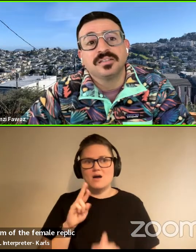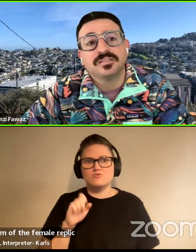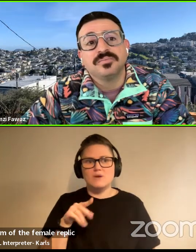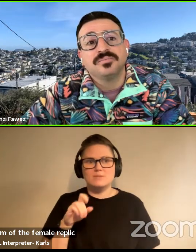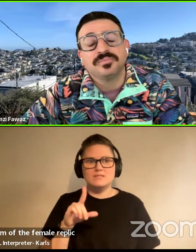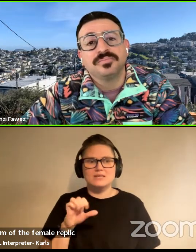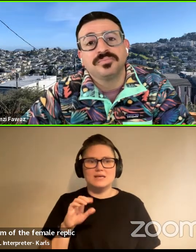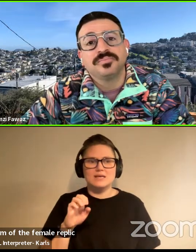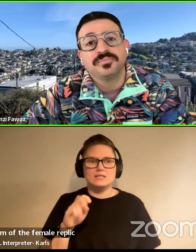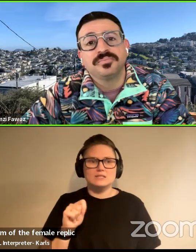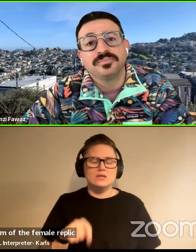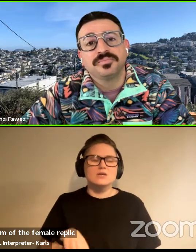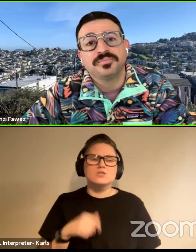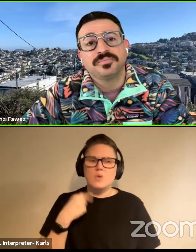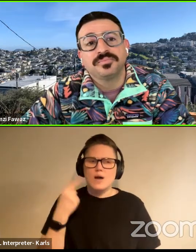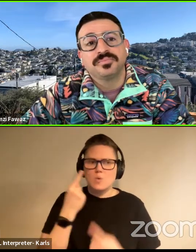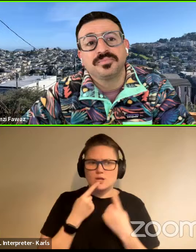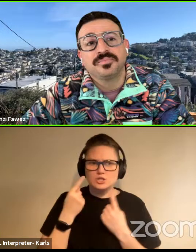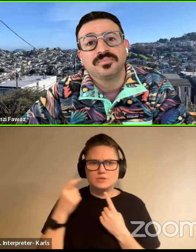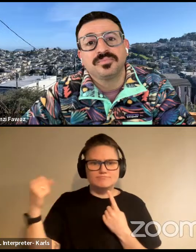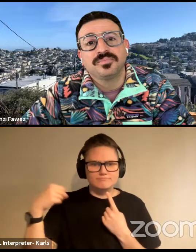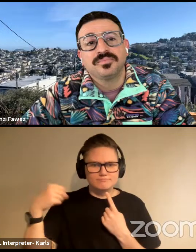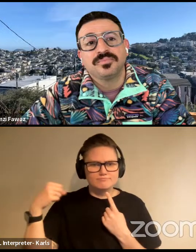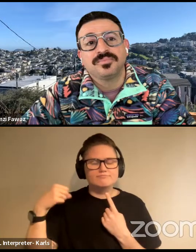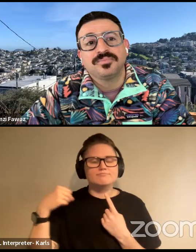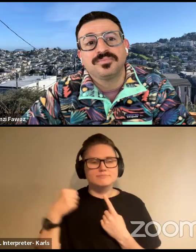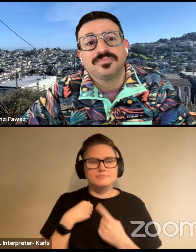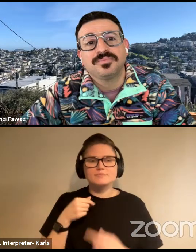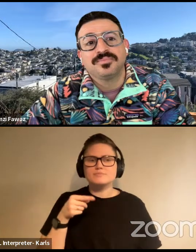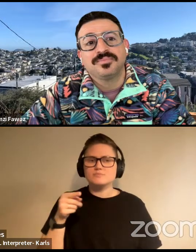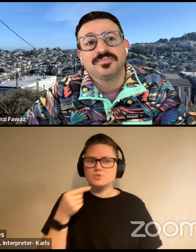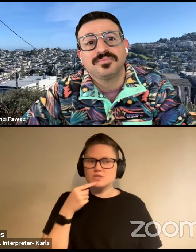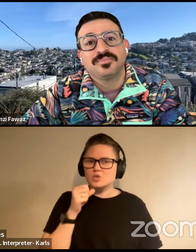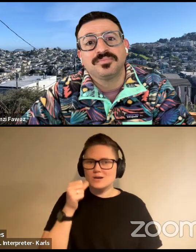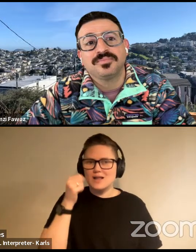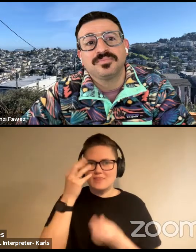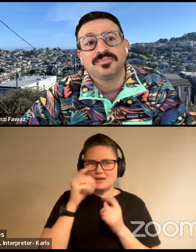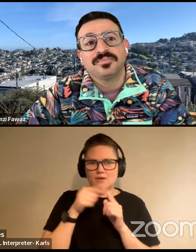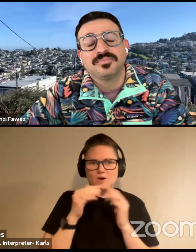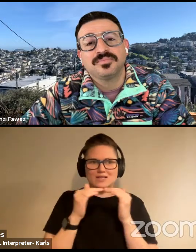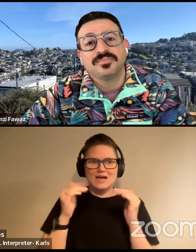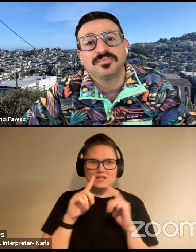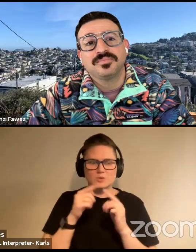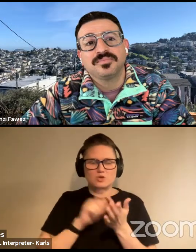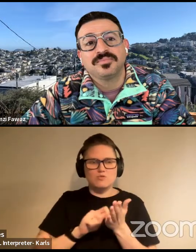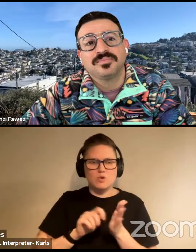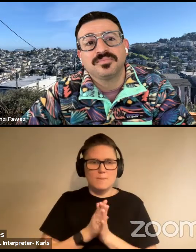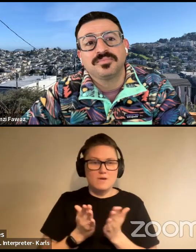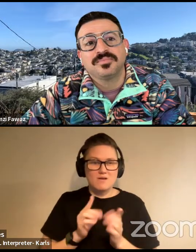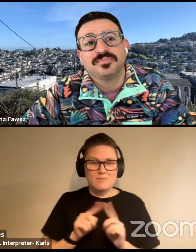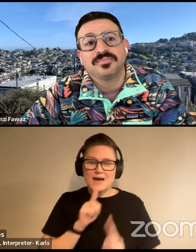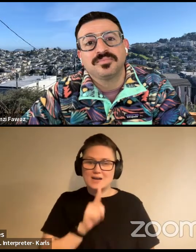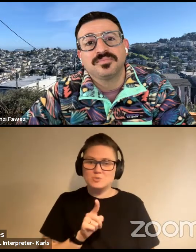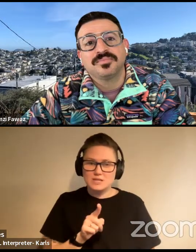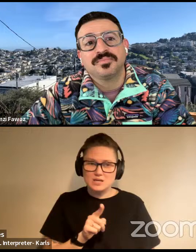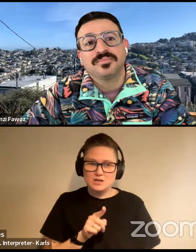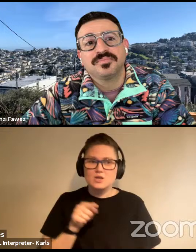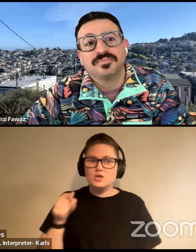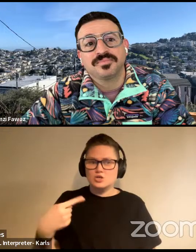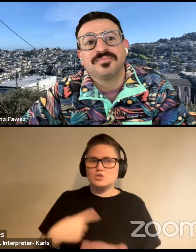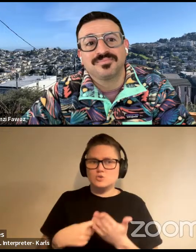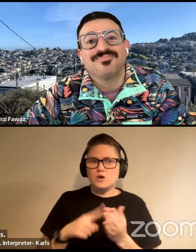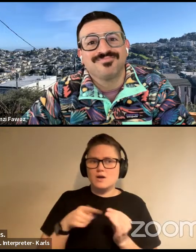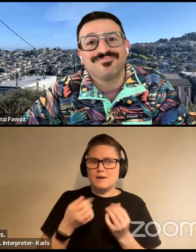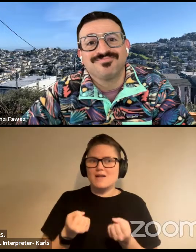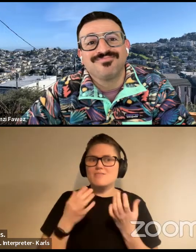Yes. and so I wonder, uh, and you said you weren't thinking about class when you wrote your book. Um, but, but actually you talk about a lot